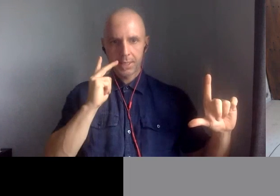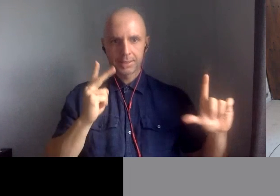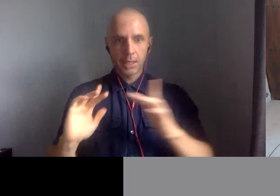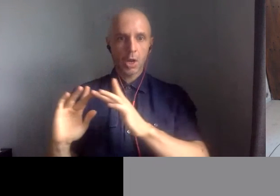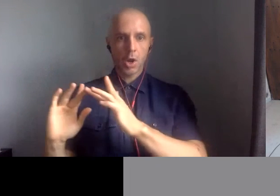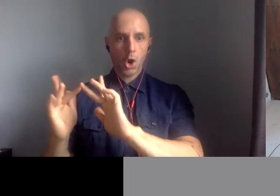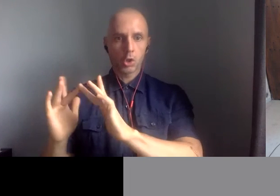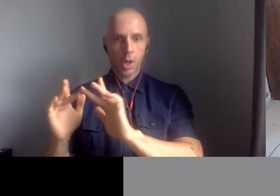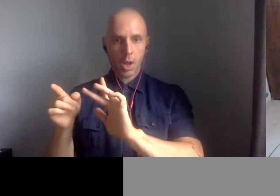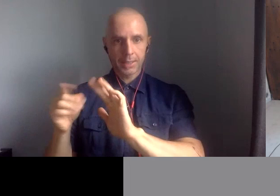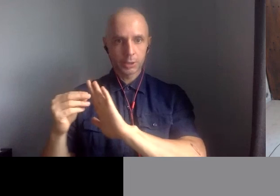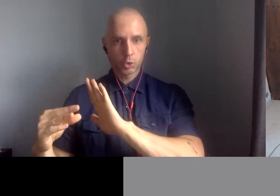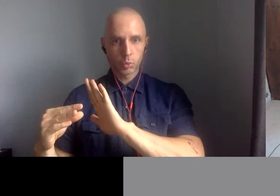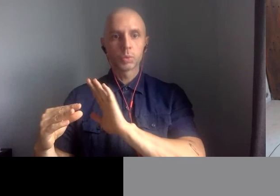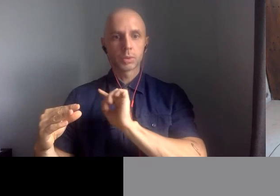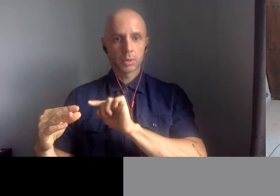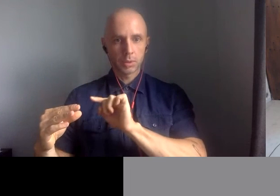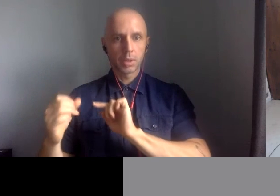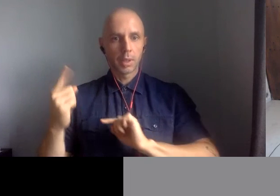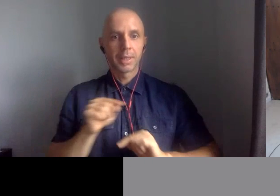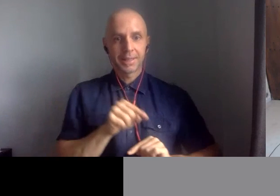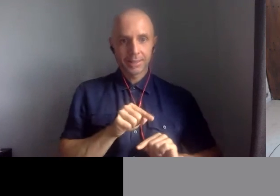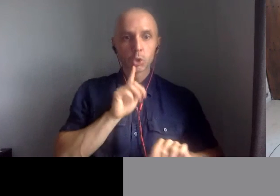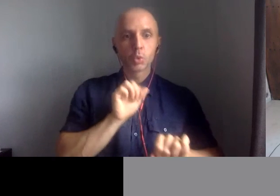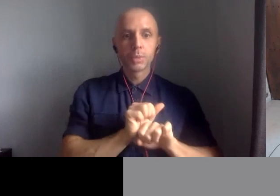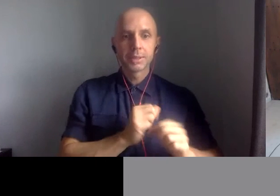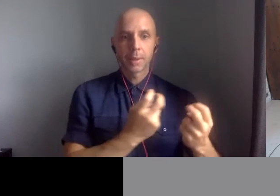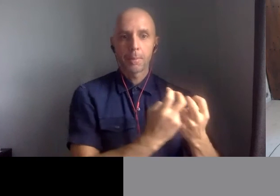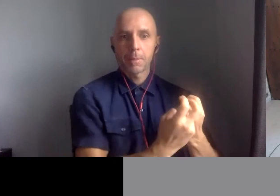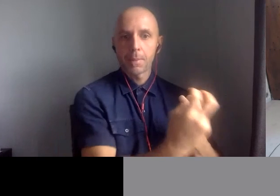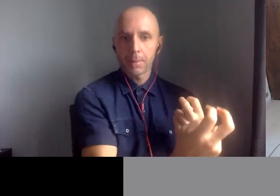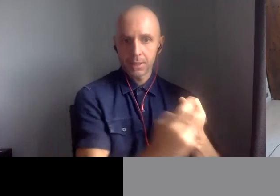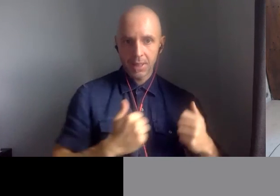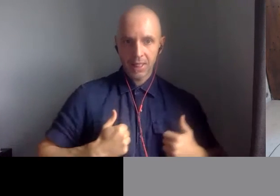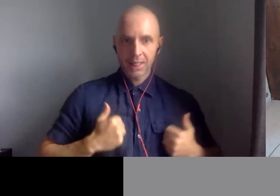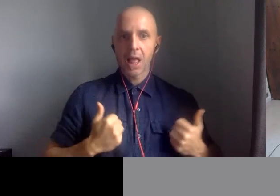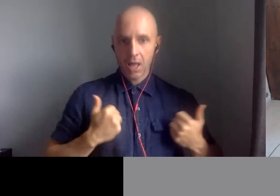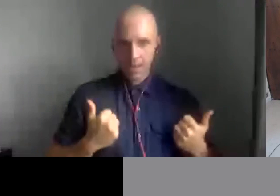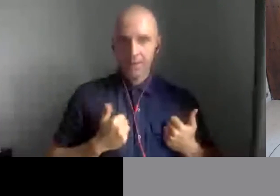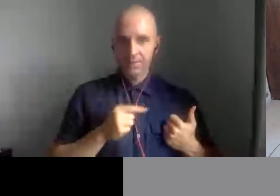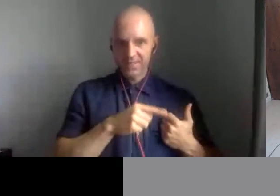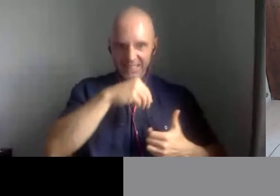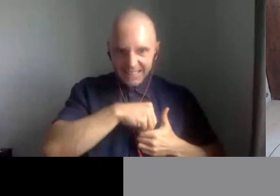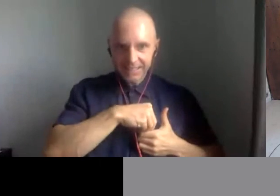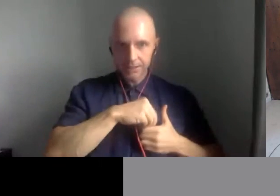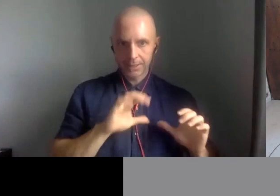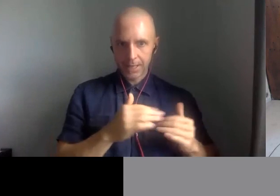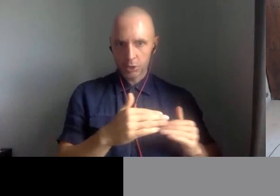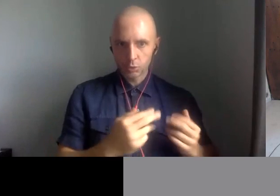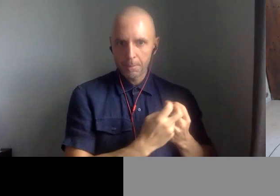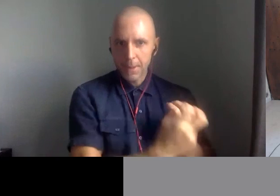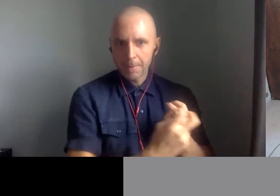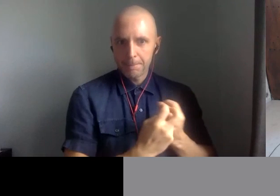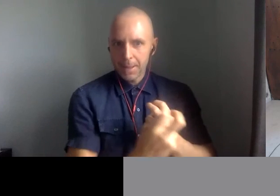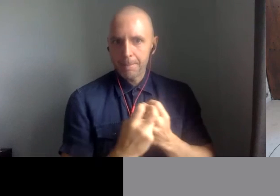And so there are 35 live students and 15 online students working together. And it means they can even do